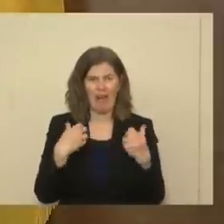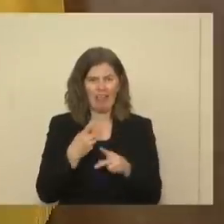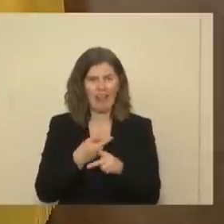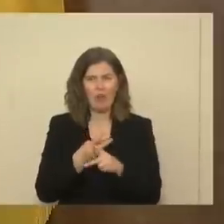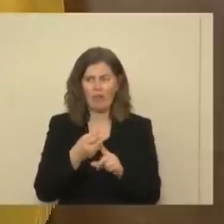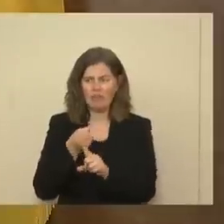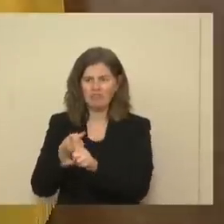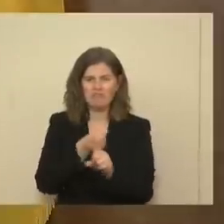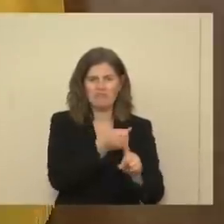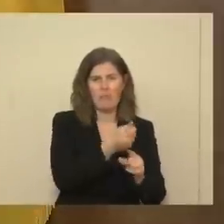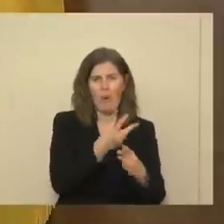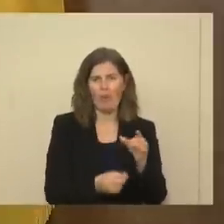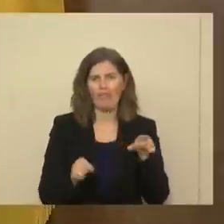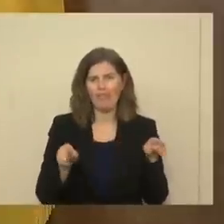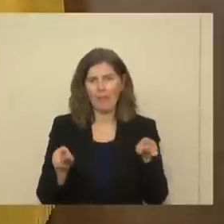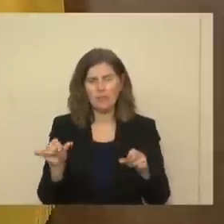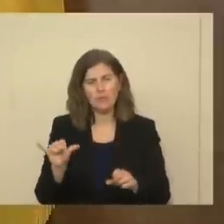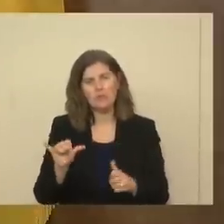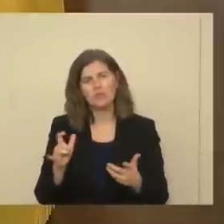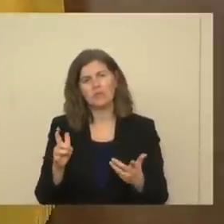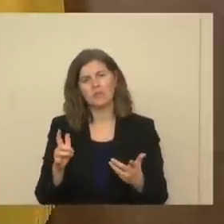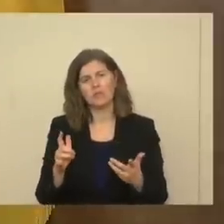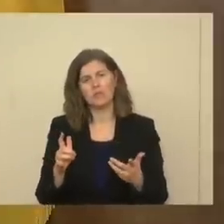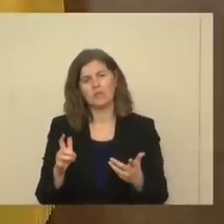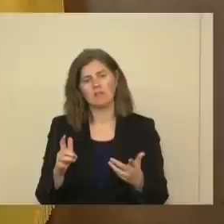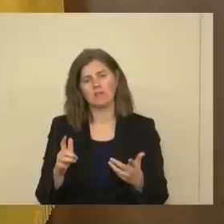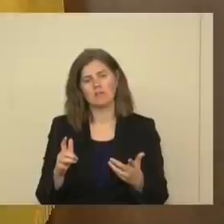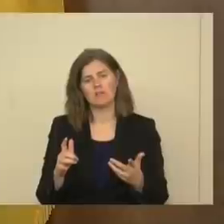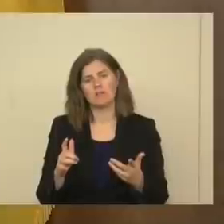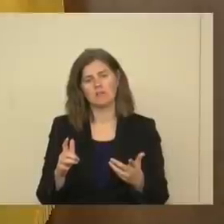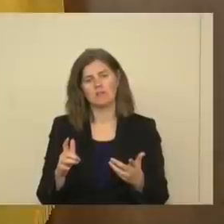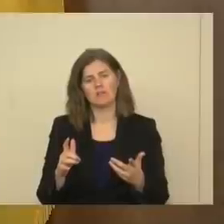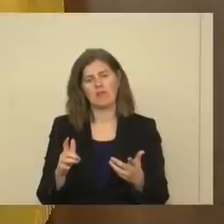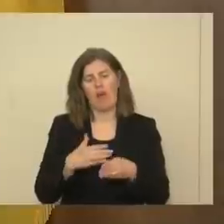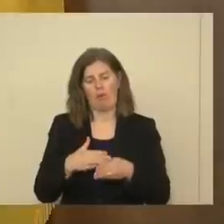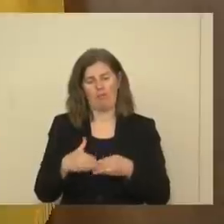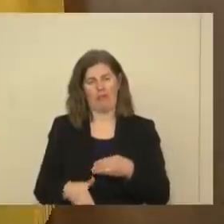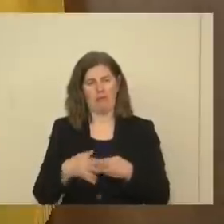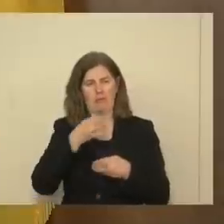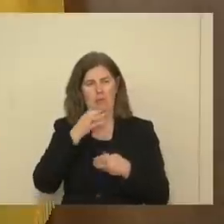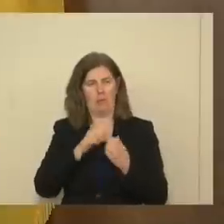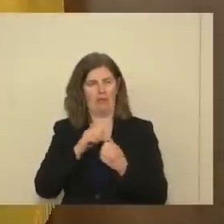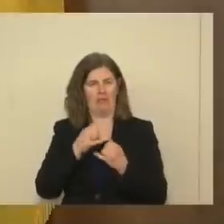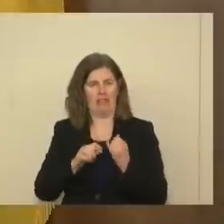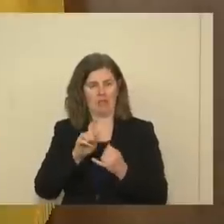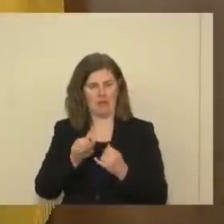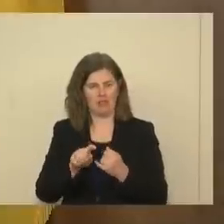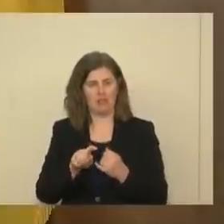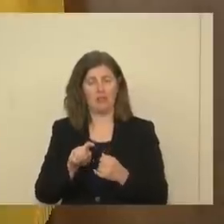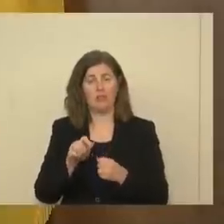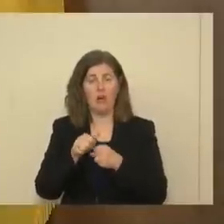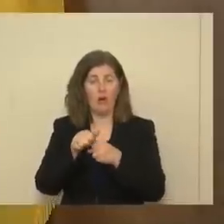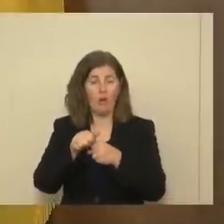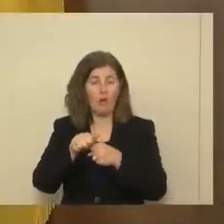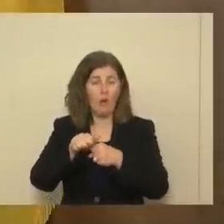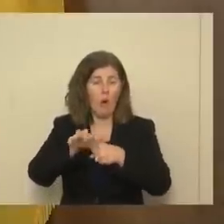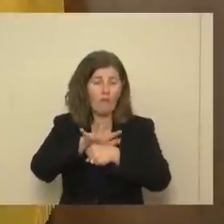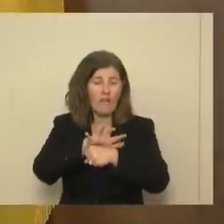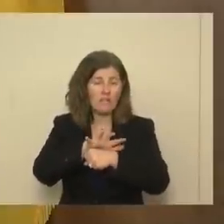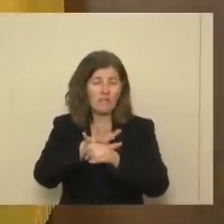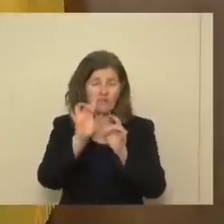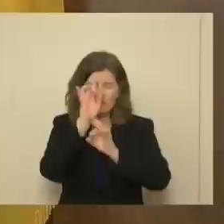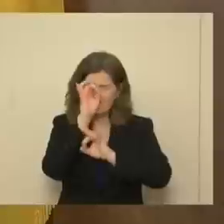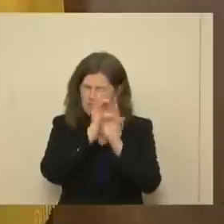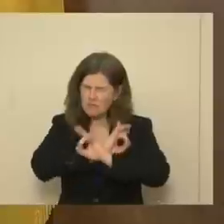affecting them as well. I mean, I think we'll round it up by ending here on this question. COVID is vicious.